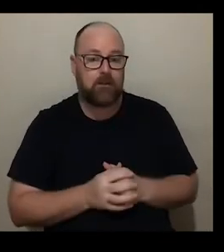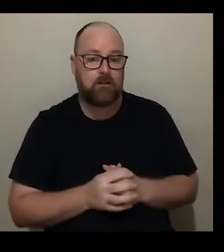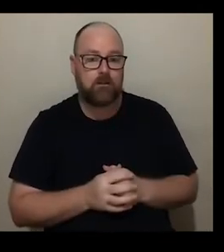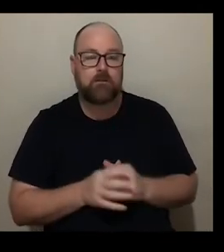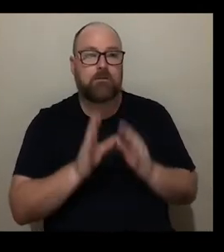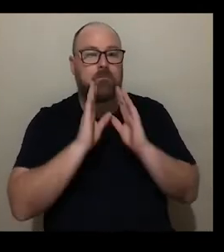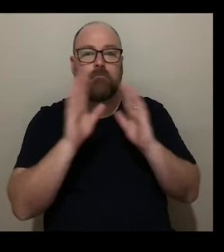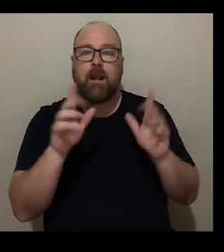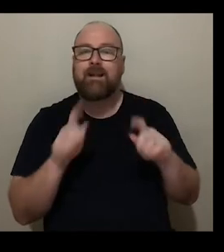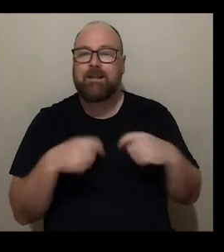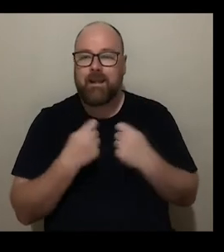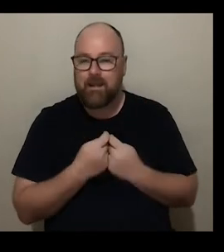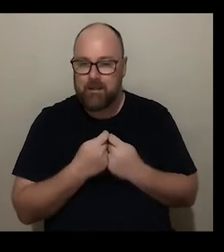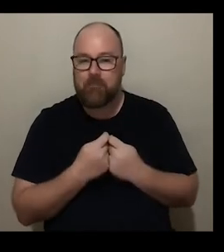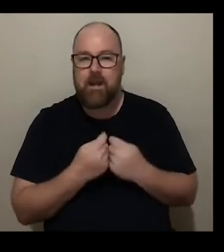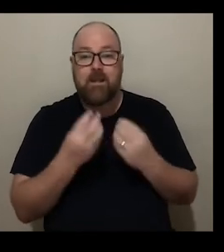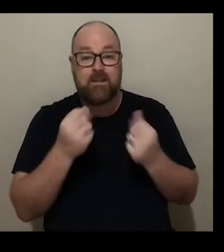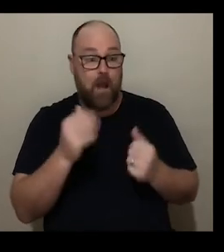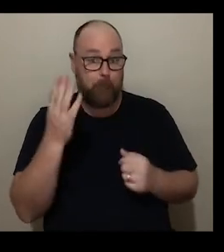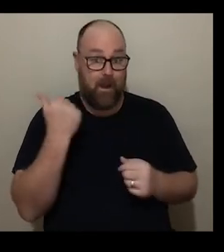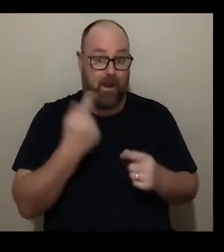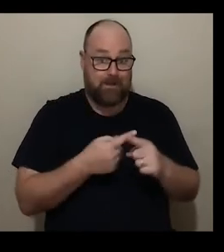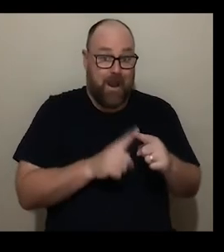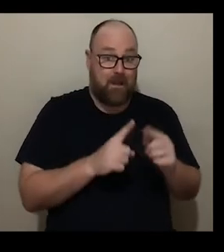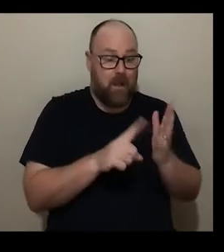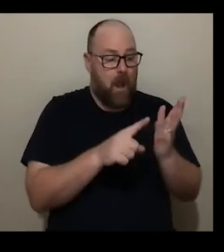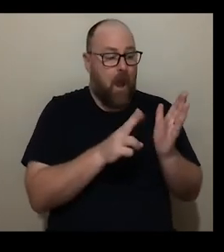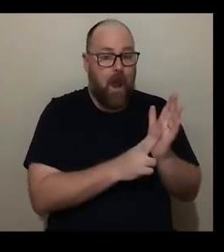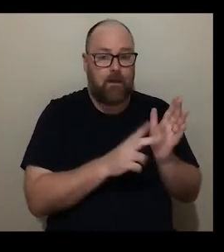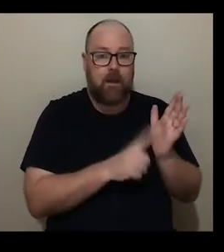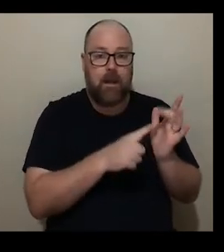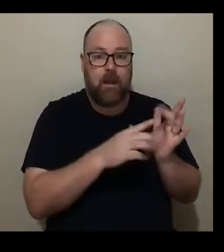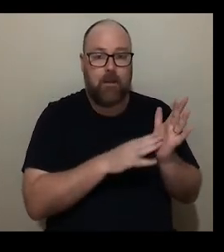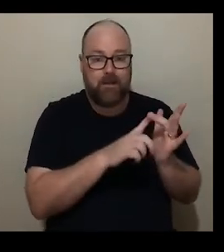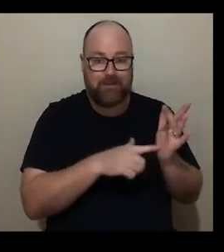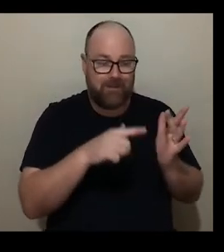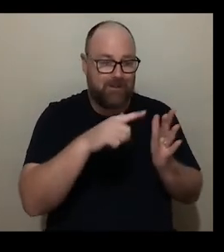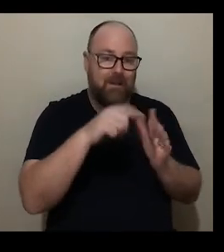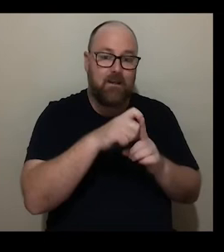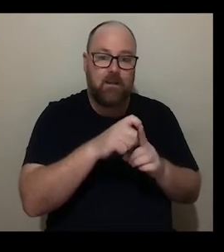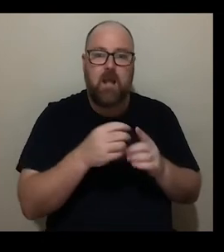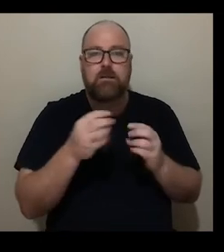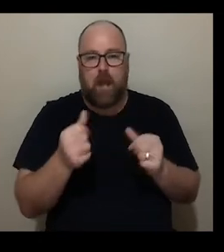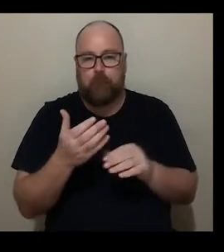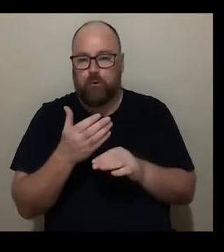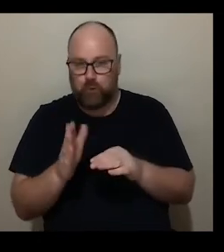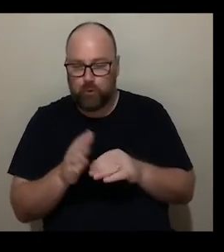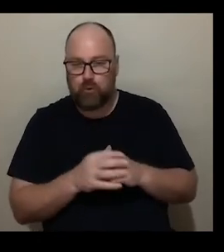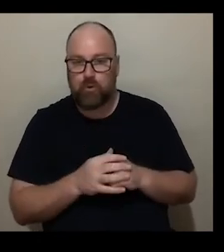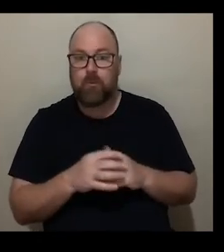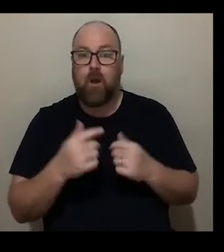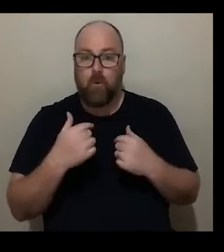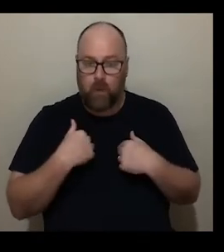some who have come over from old uh unlimited and some brand new recruits like myself and we've been going alongside